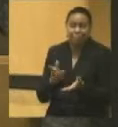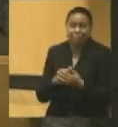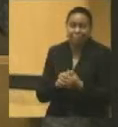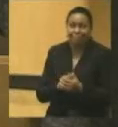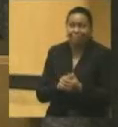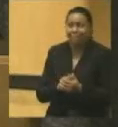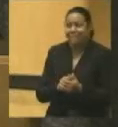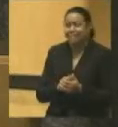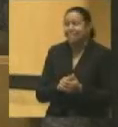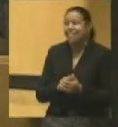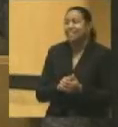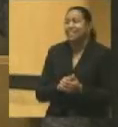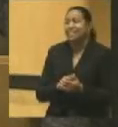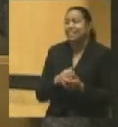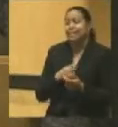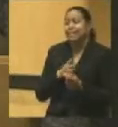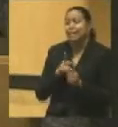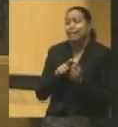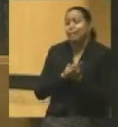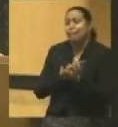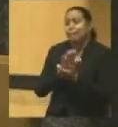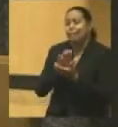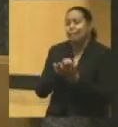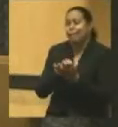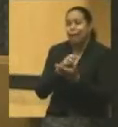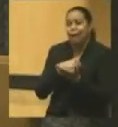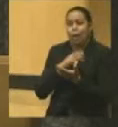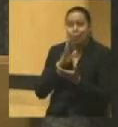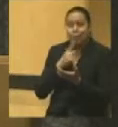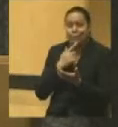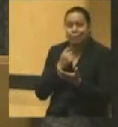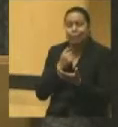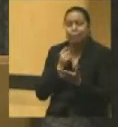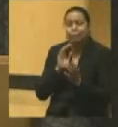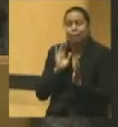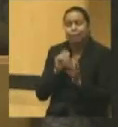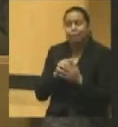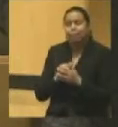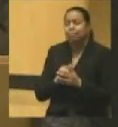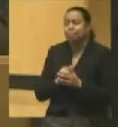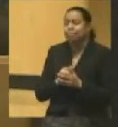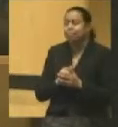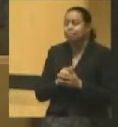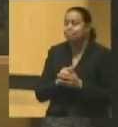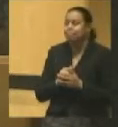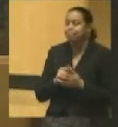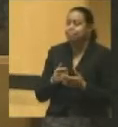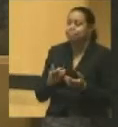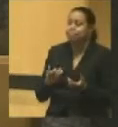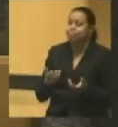And, well, I can hardly believe I'm saying this. But, you know,